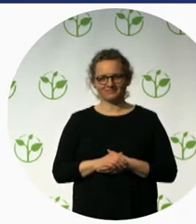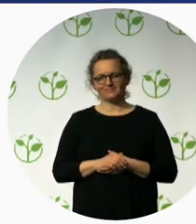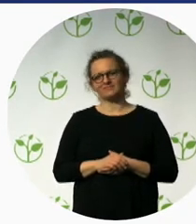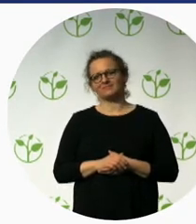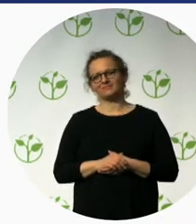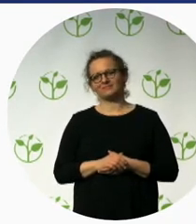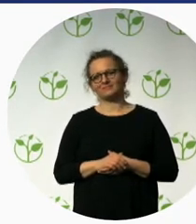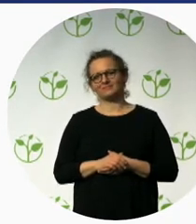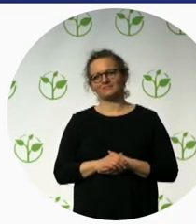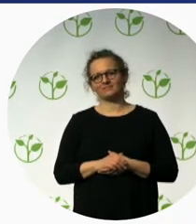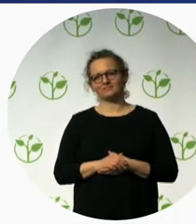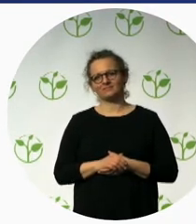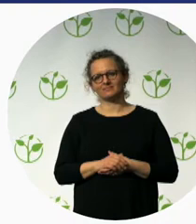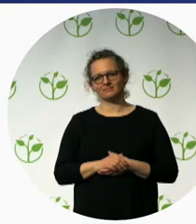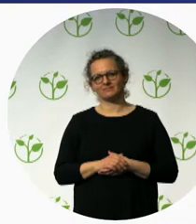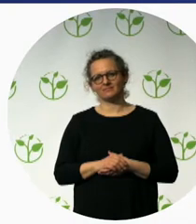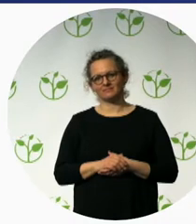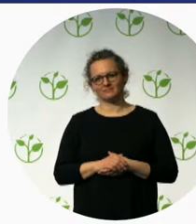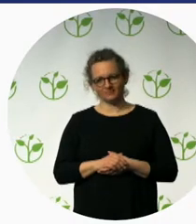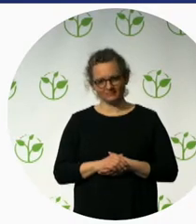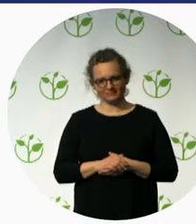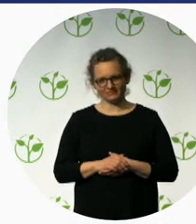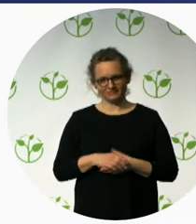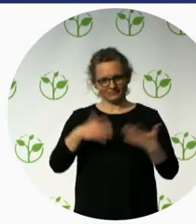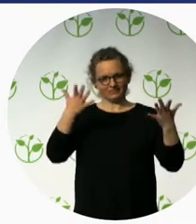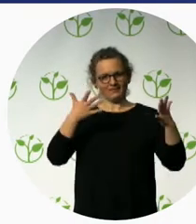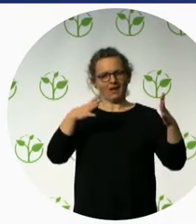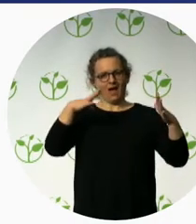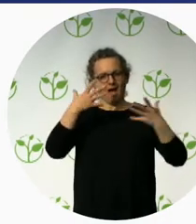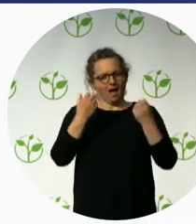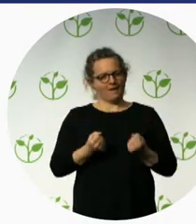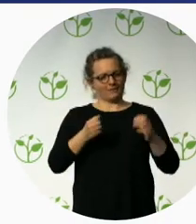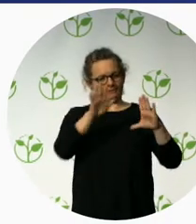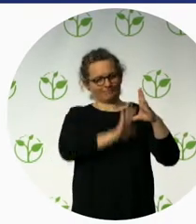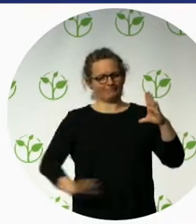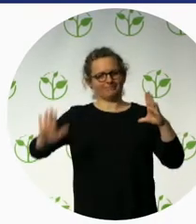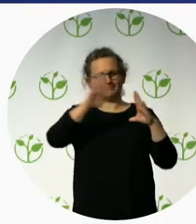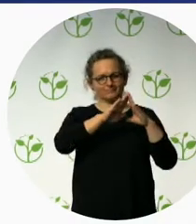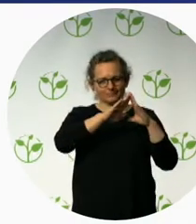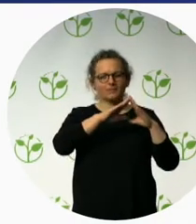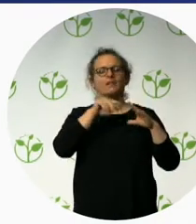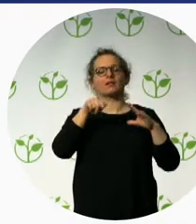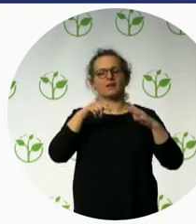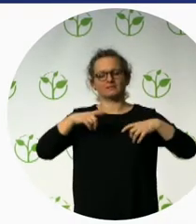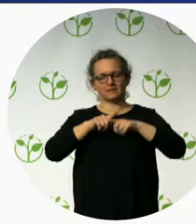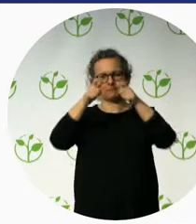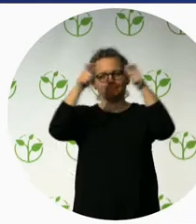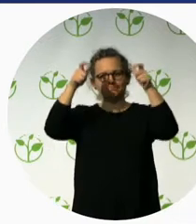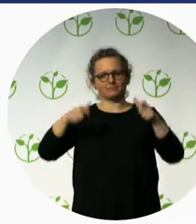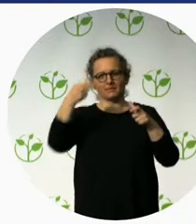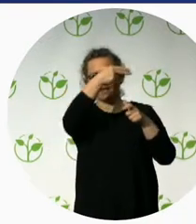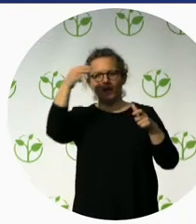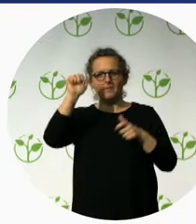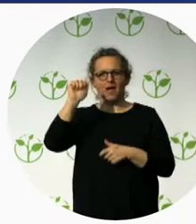accessible travel agency, South America for All, which offers accessible tours in Ecuador, including Galapagos Islands, Peru, and